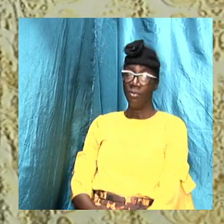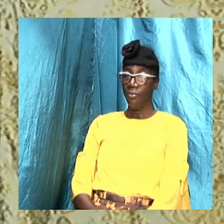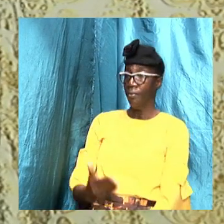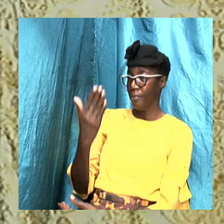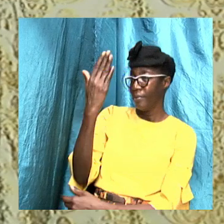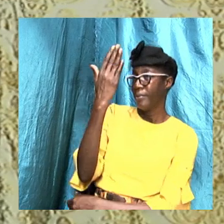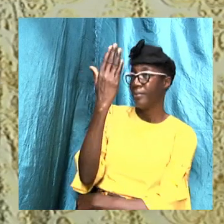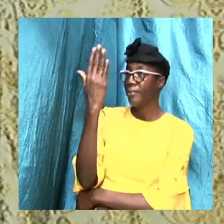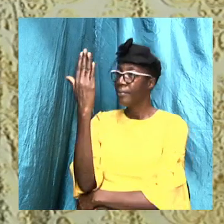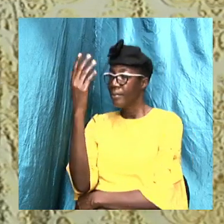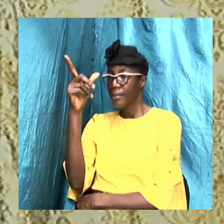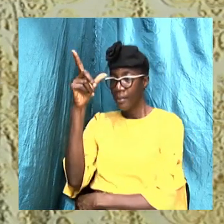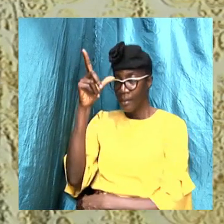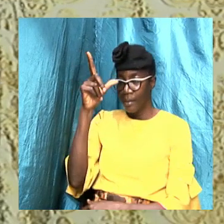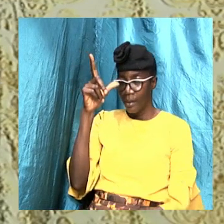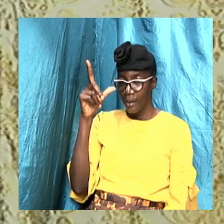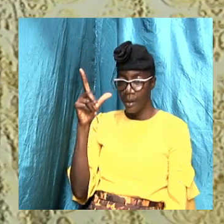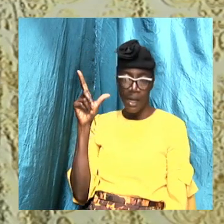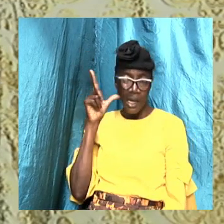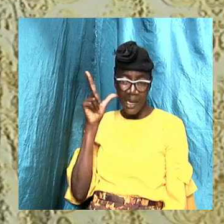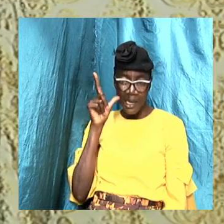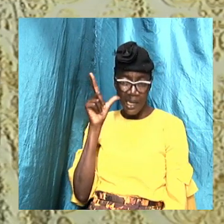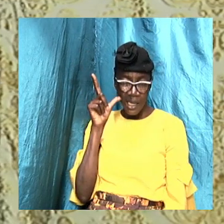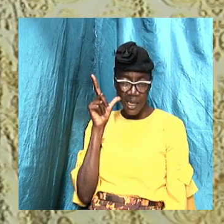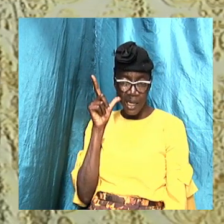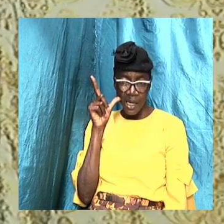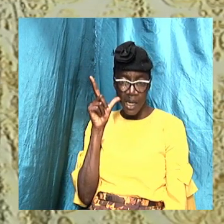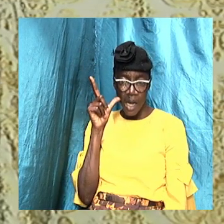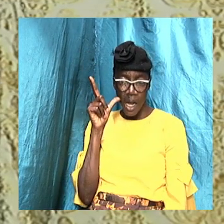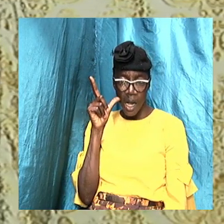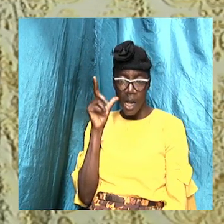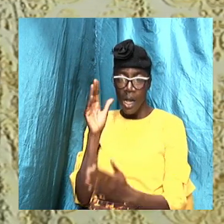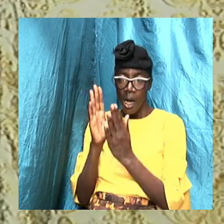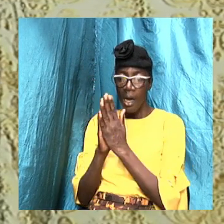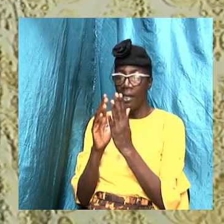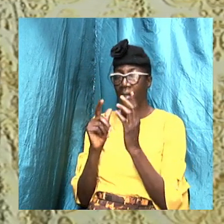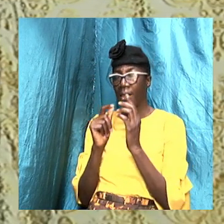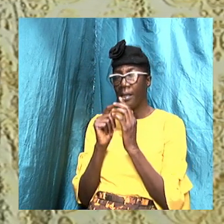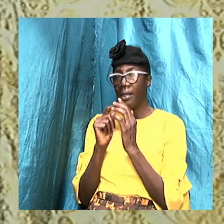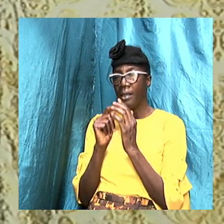This lady, she was asking us to pray,